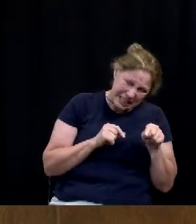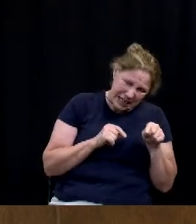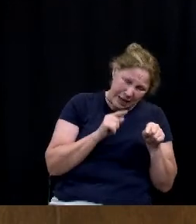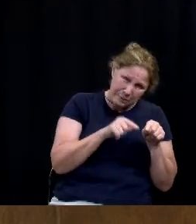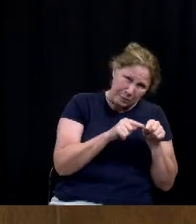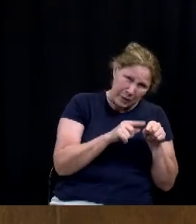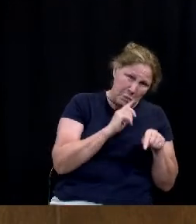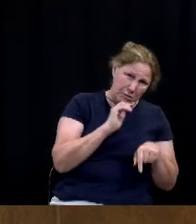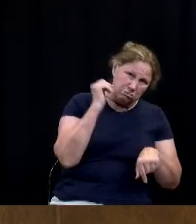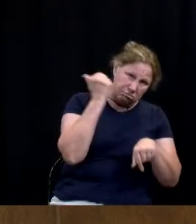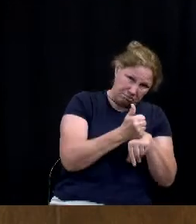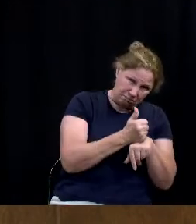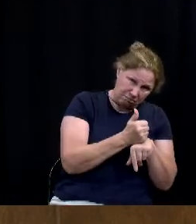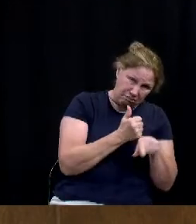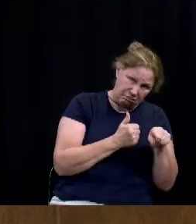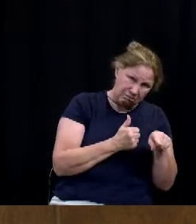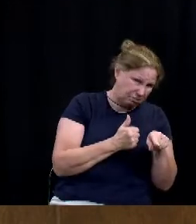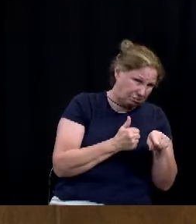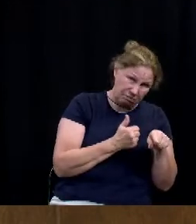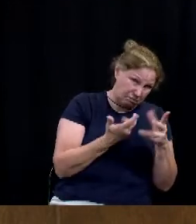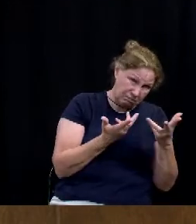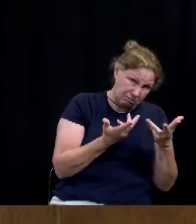putting in place and without